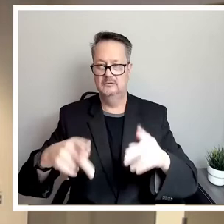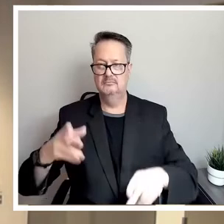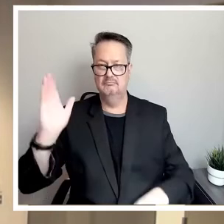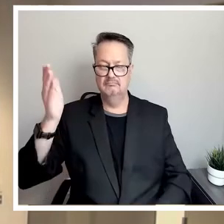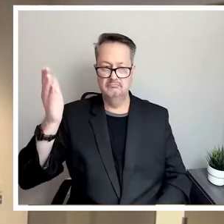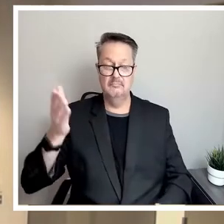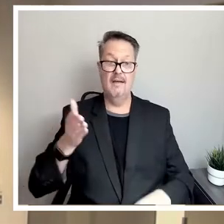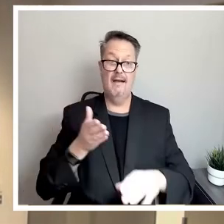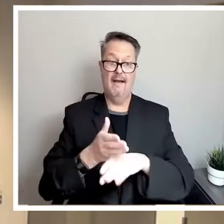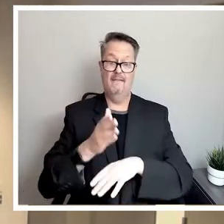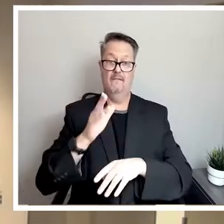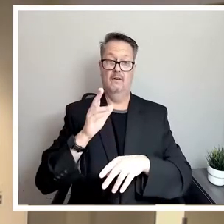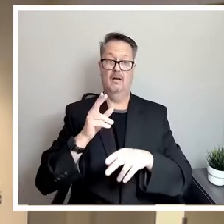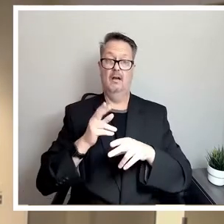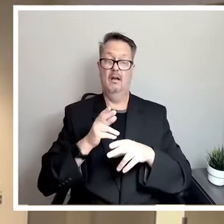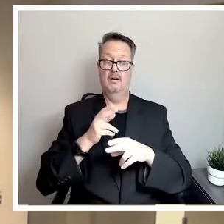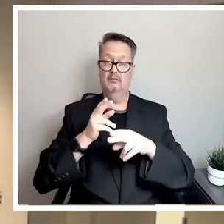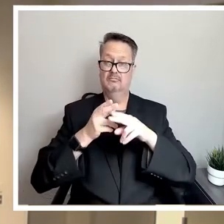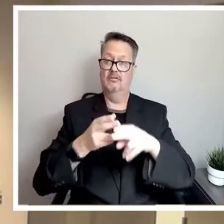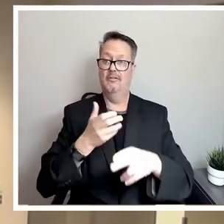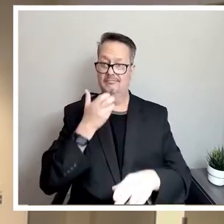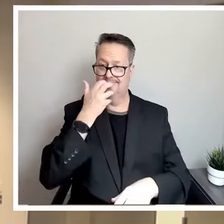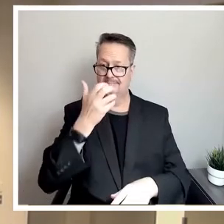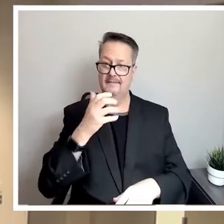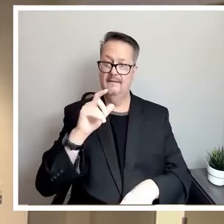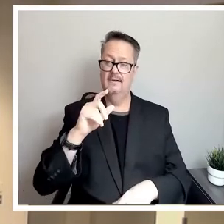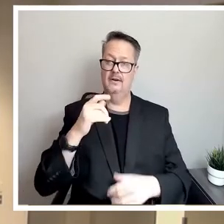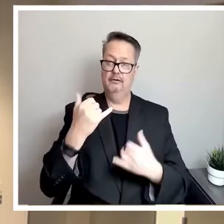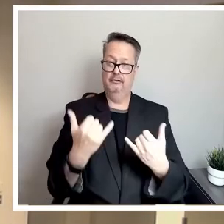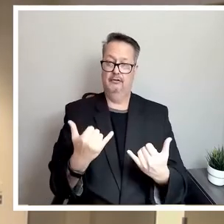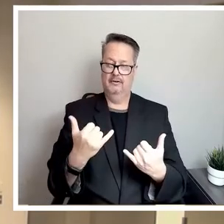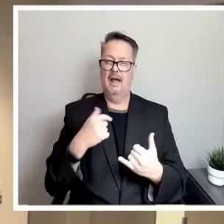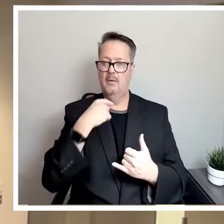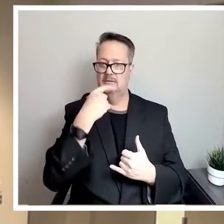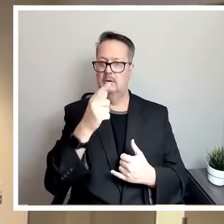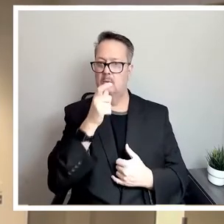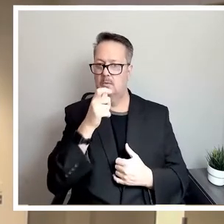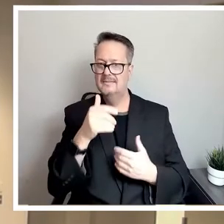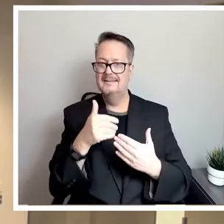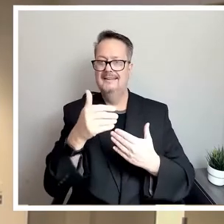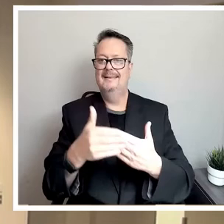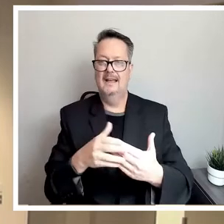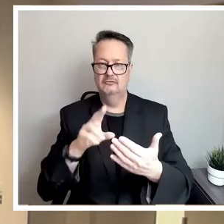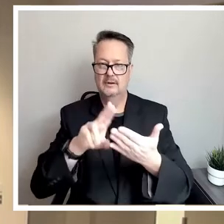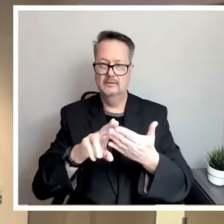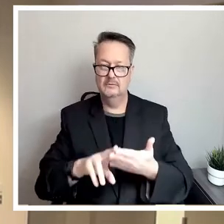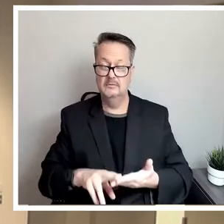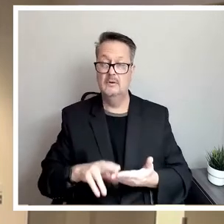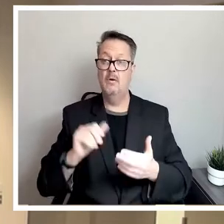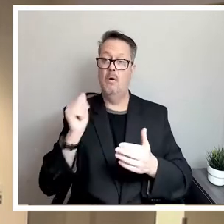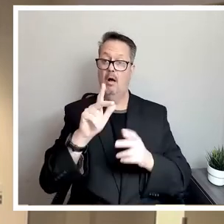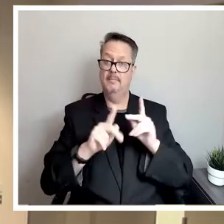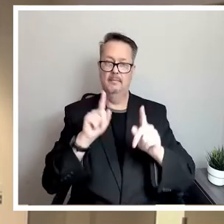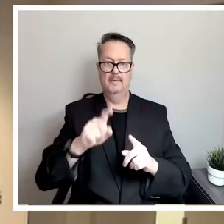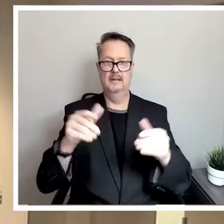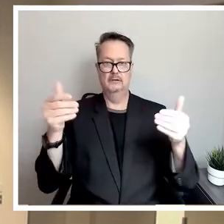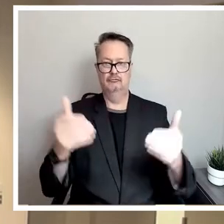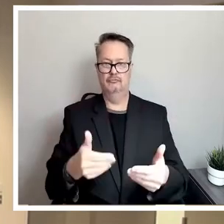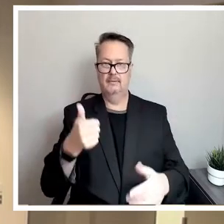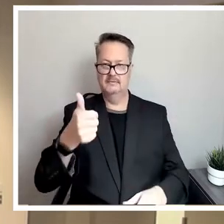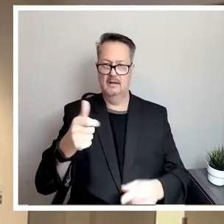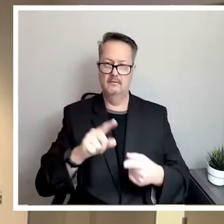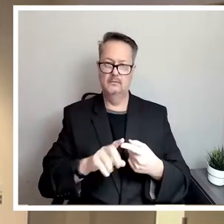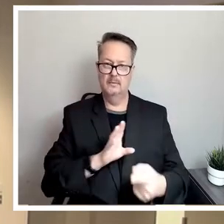call the current speaker's name I will also call the name of the next registered speaker all the speakers are asked to introduce themselves to the board